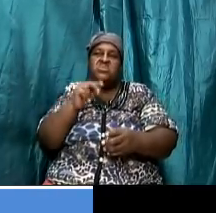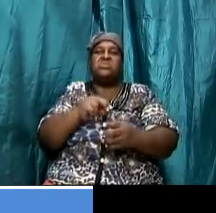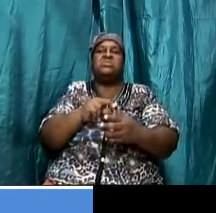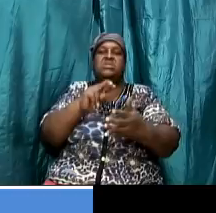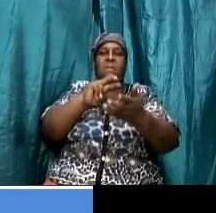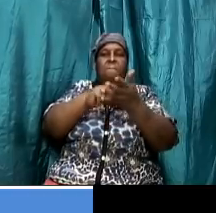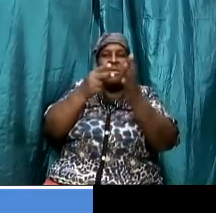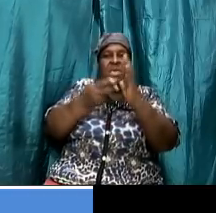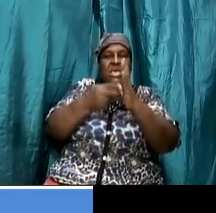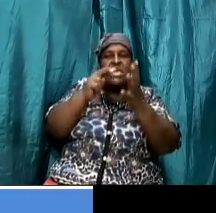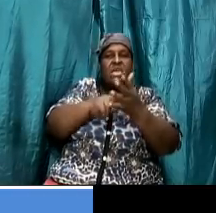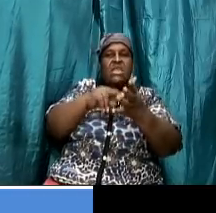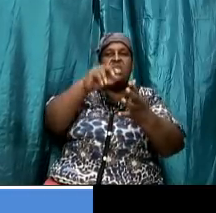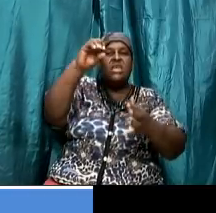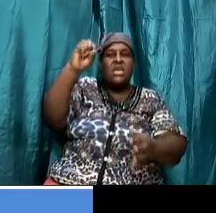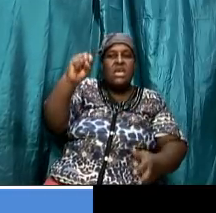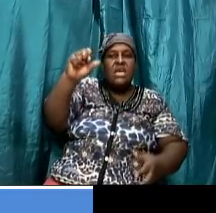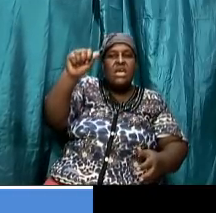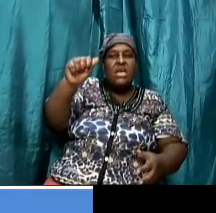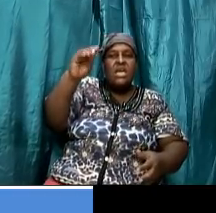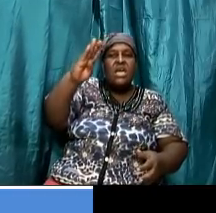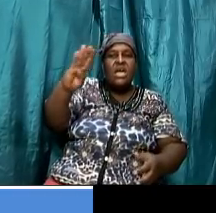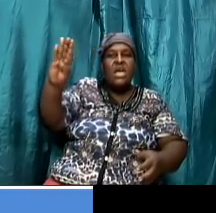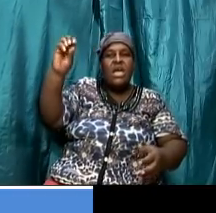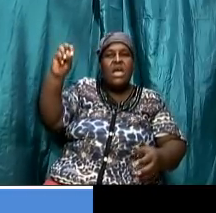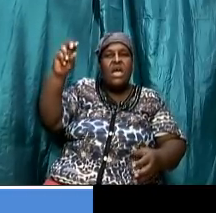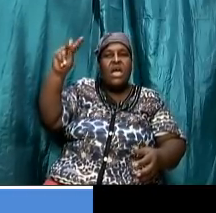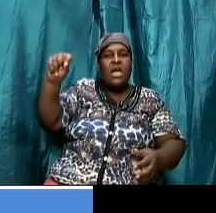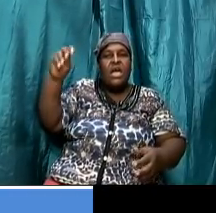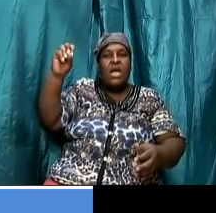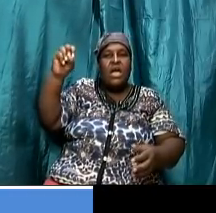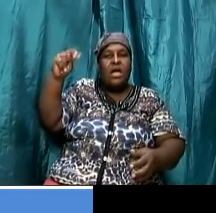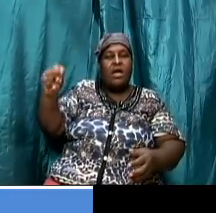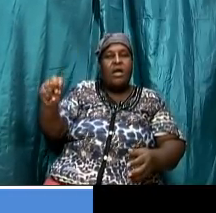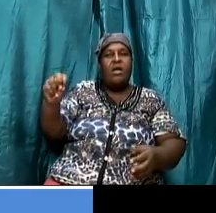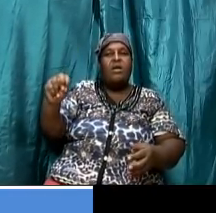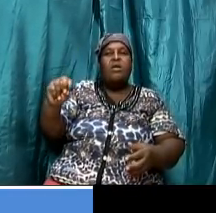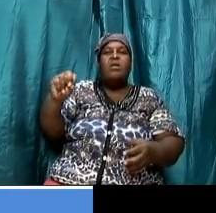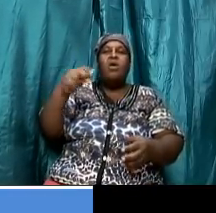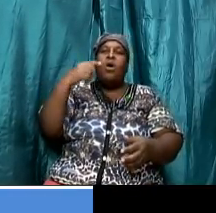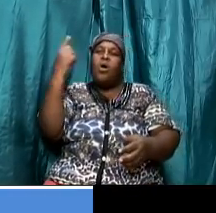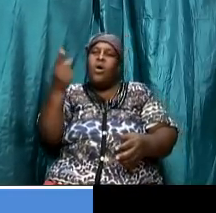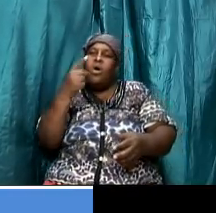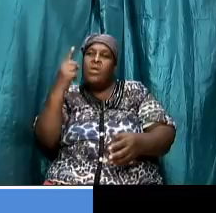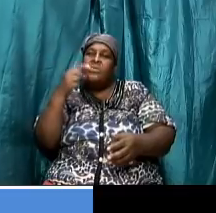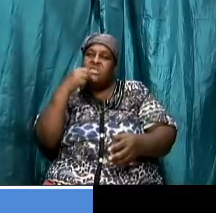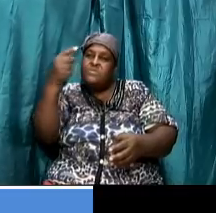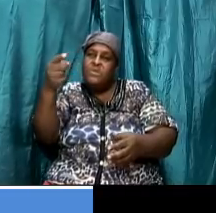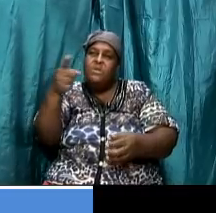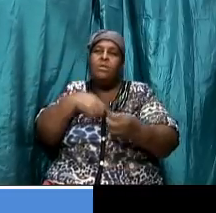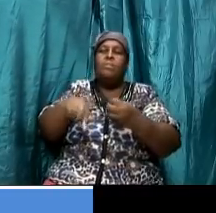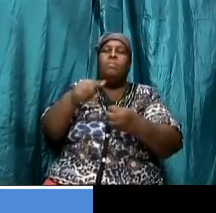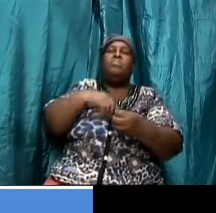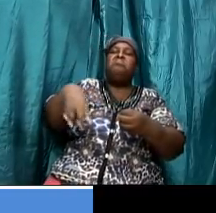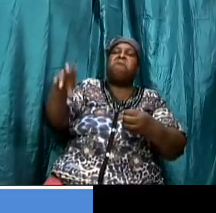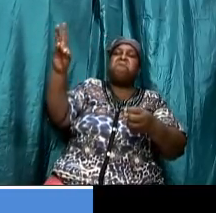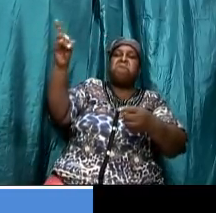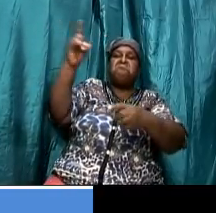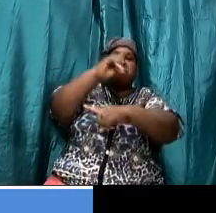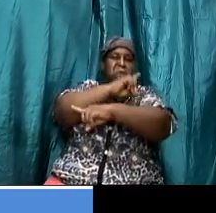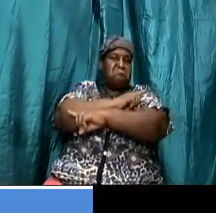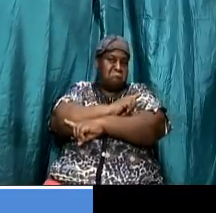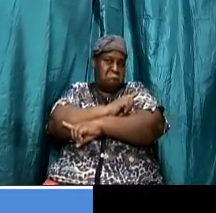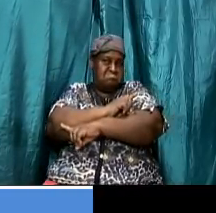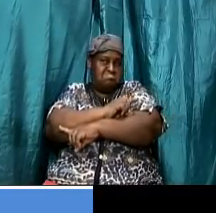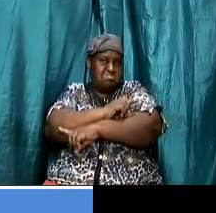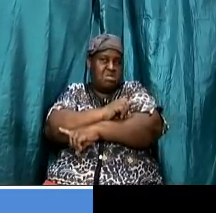sabbaton it's always in reference to the seventh day but